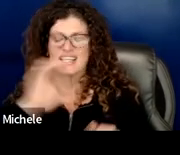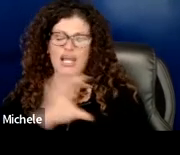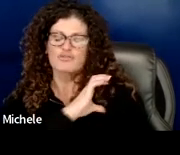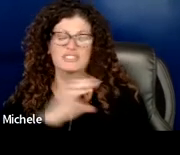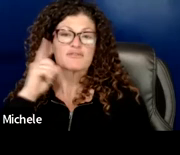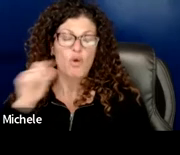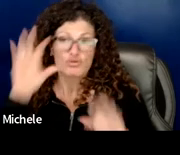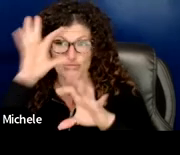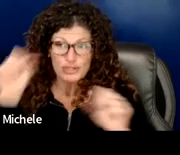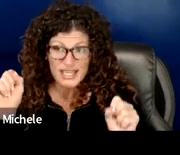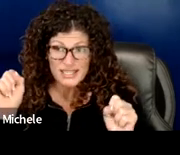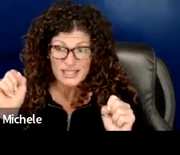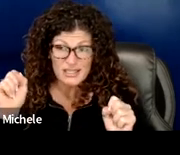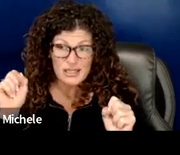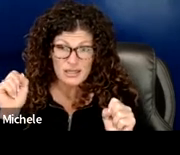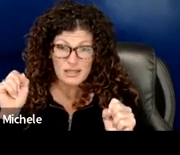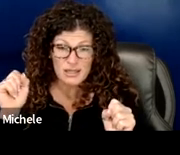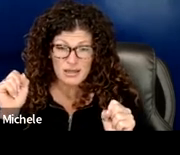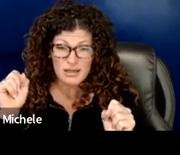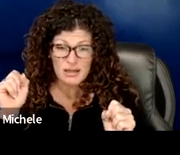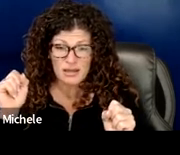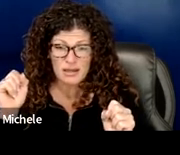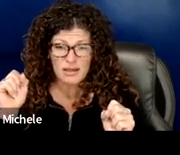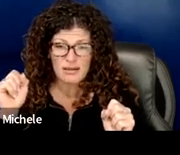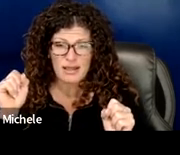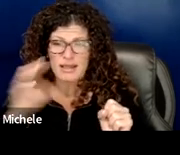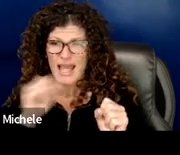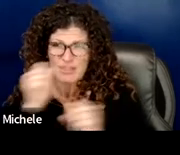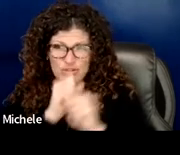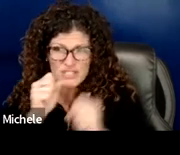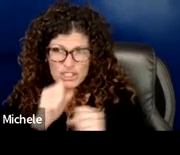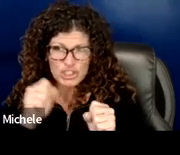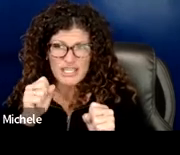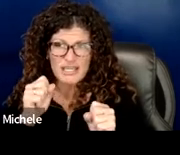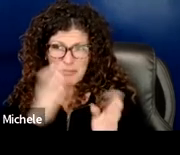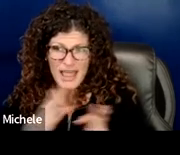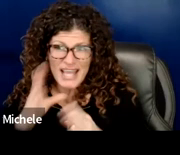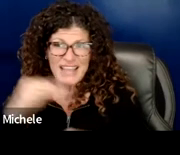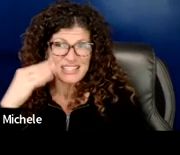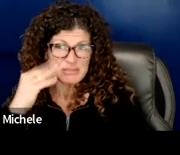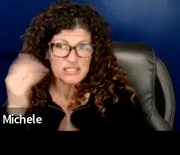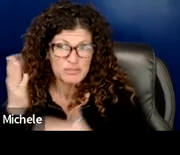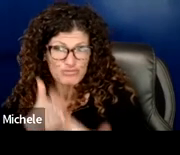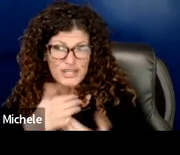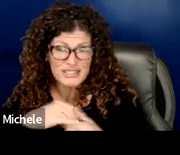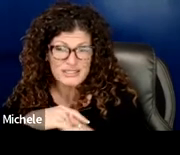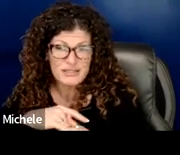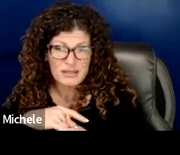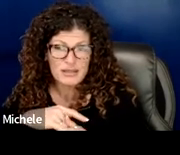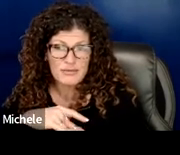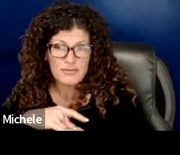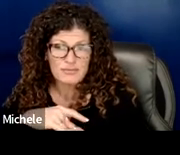bring um and the and the strategic plan itself right i mean they're